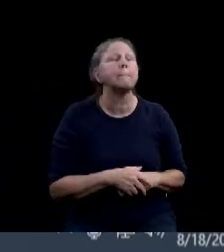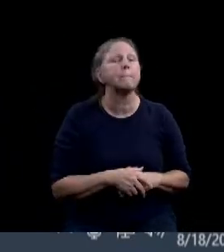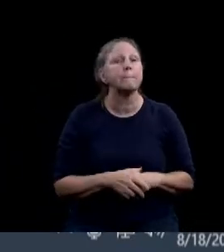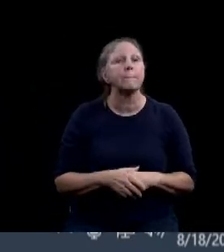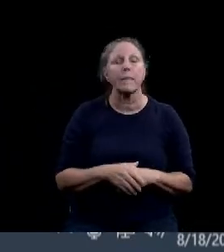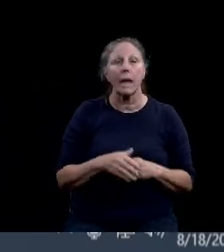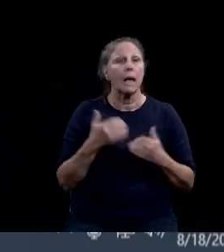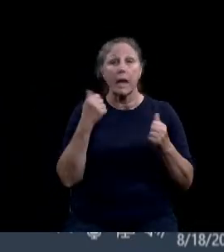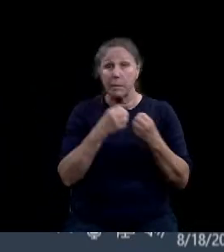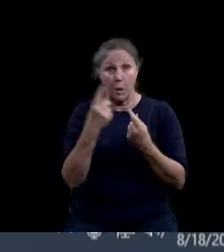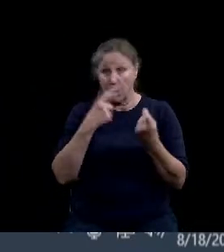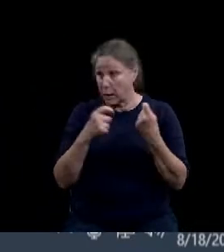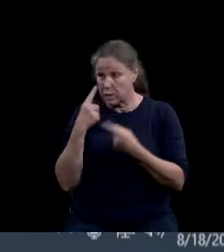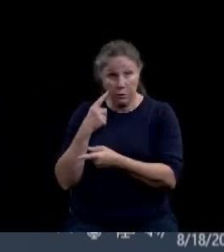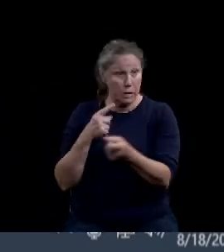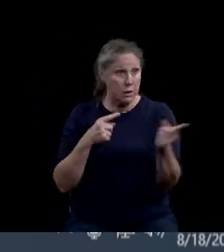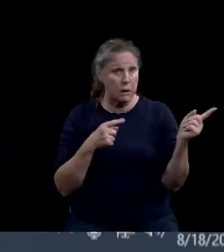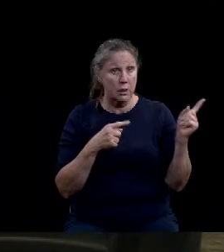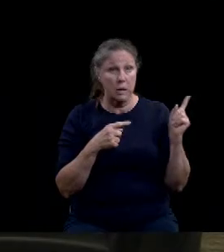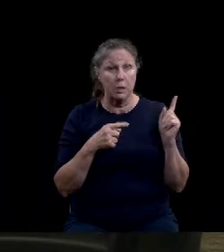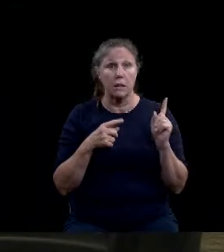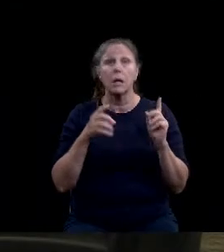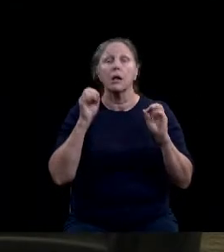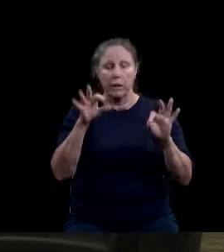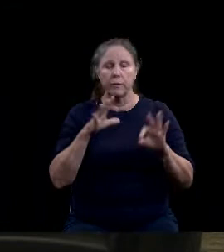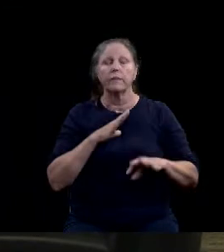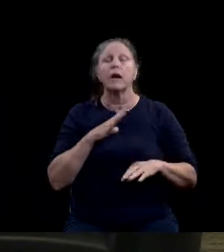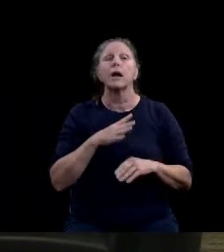All right. We'll open a public hearing for comments.